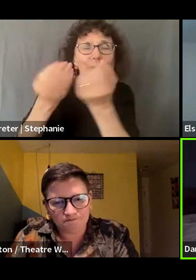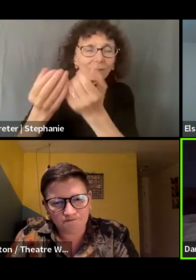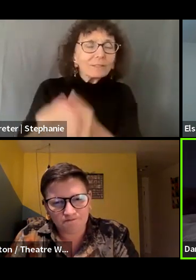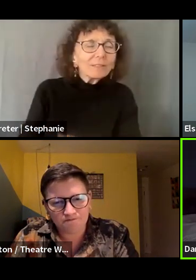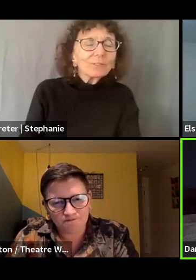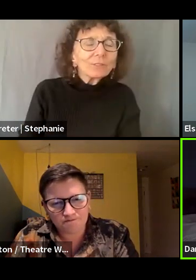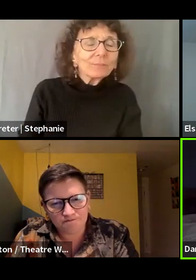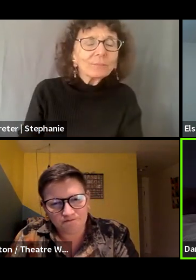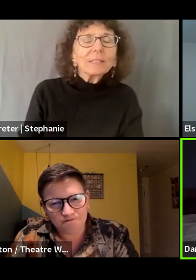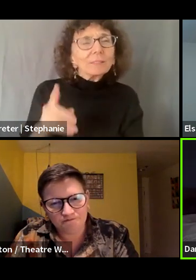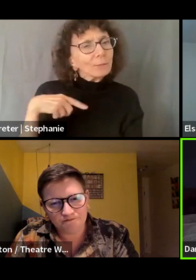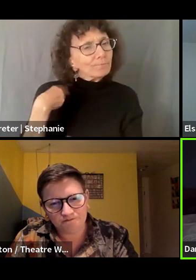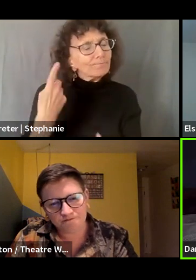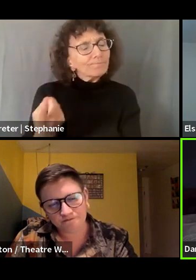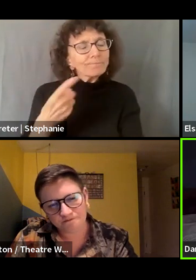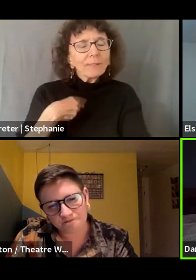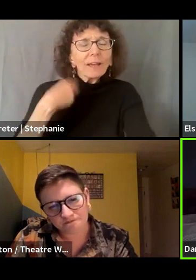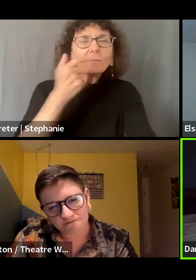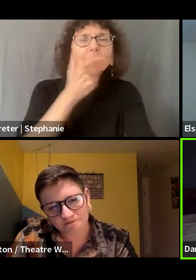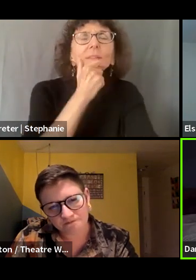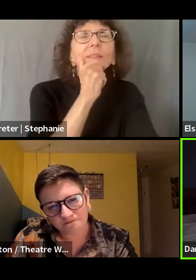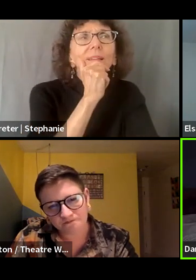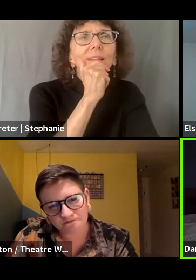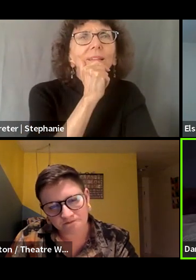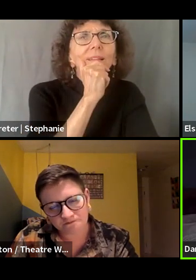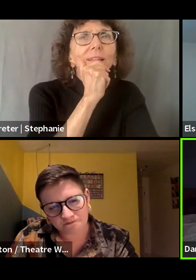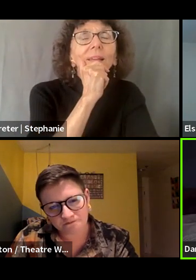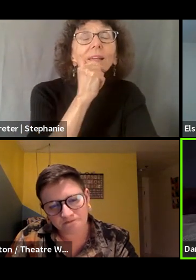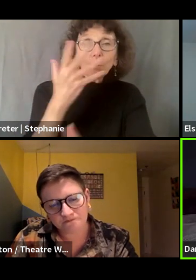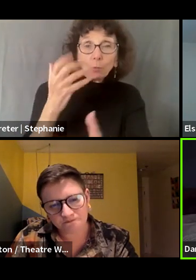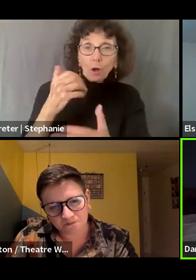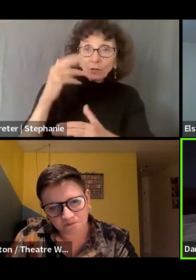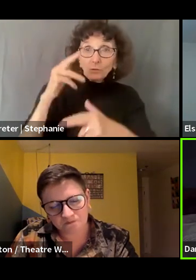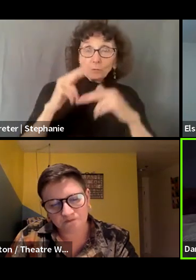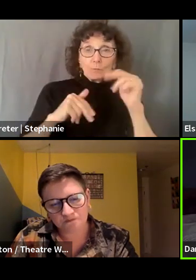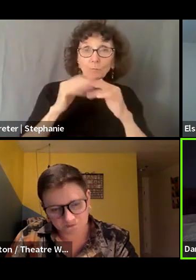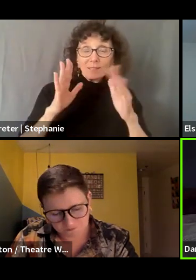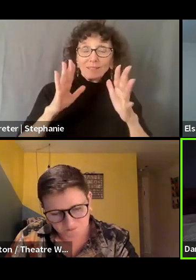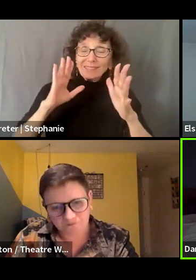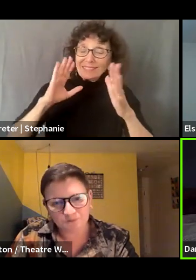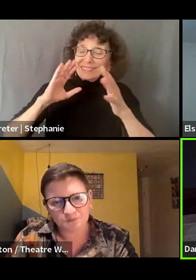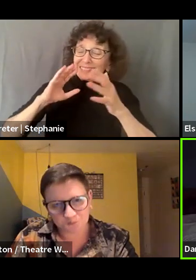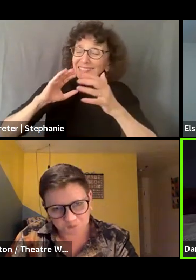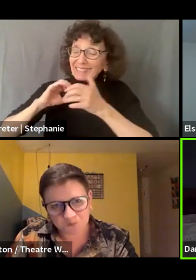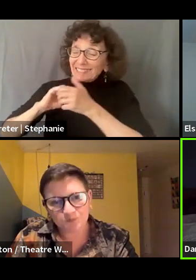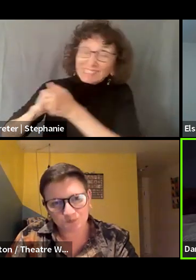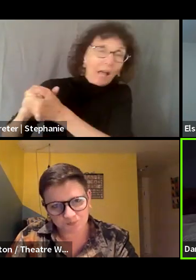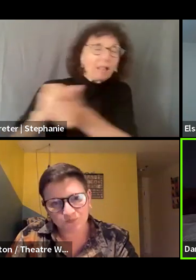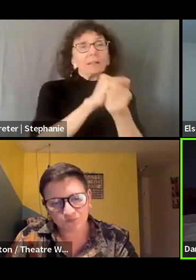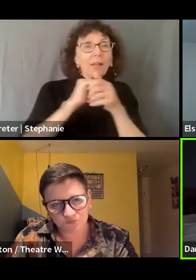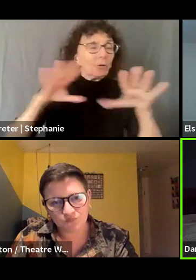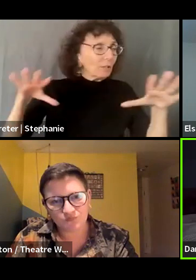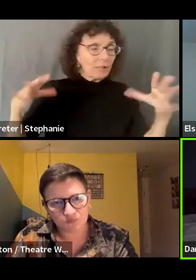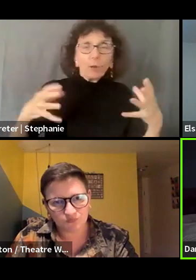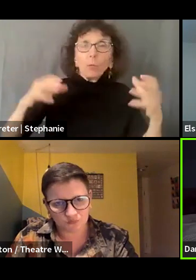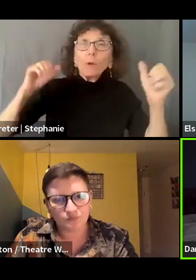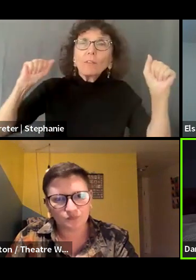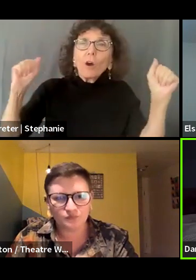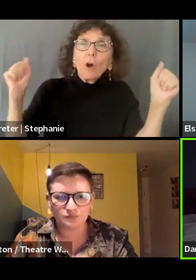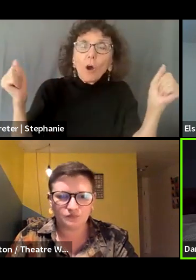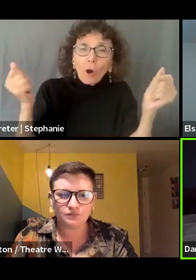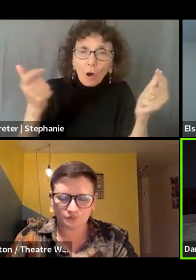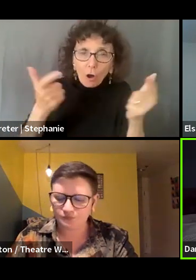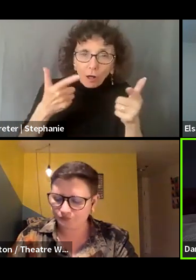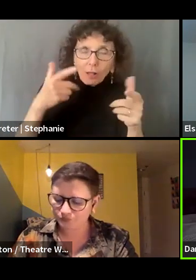I think building real solidarity between all of these different stakeholders within the arts economy,